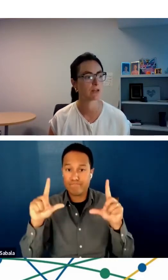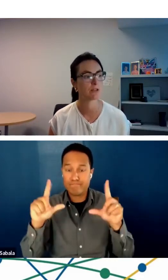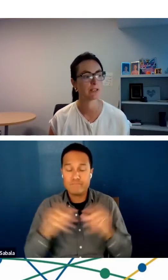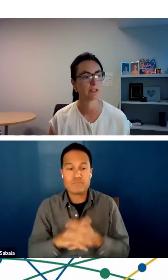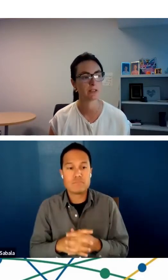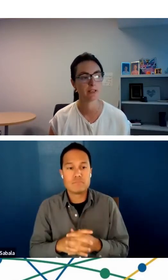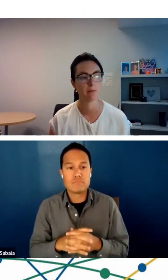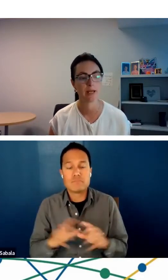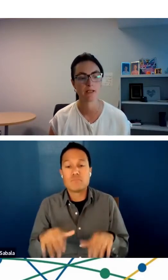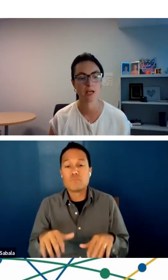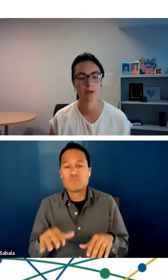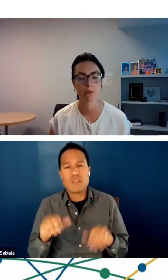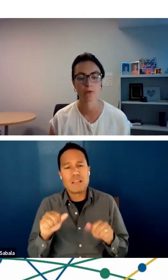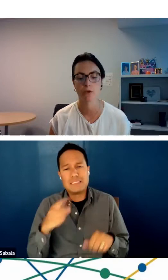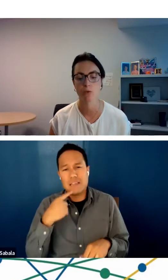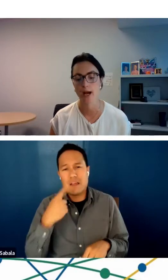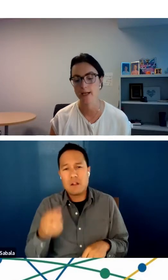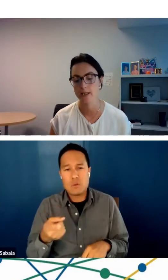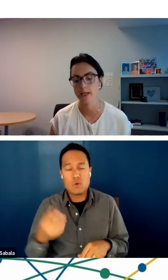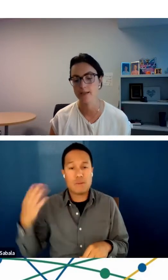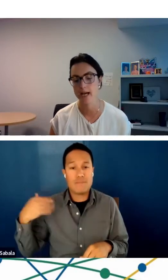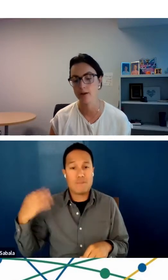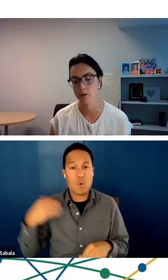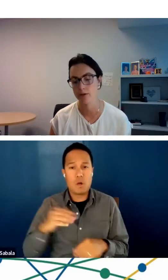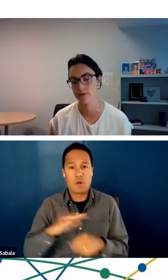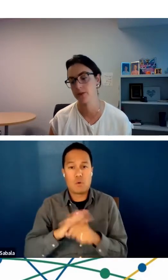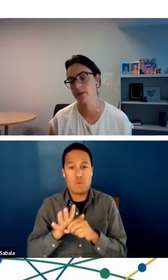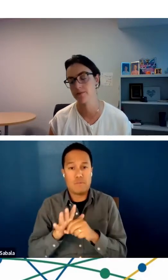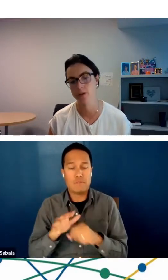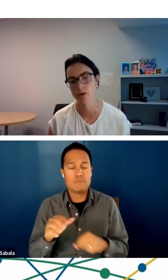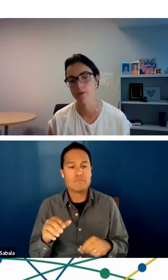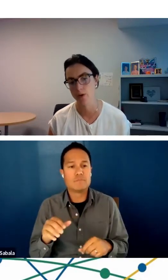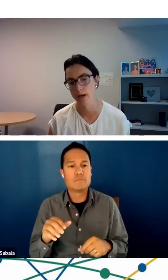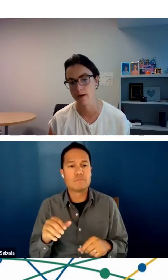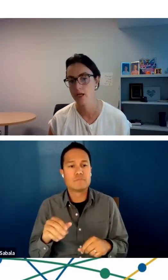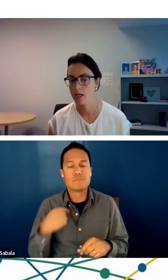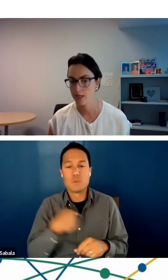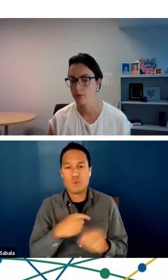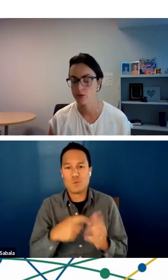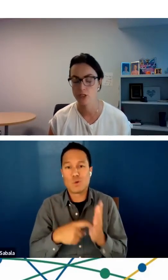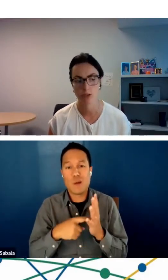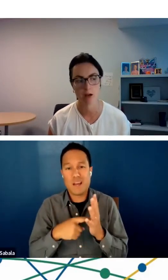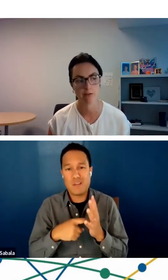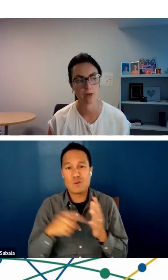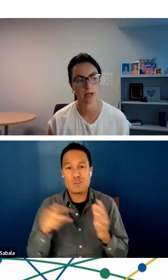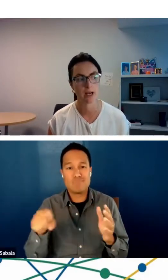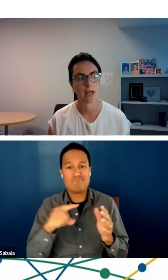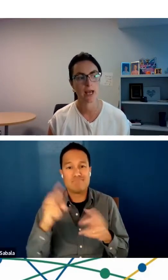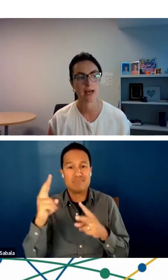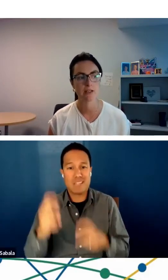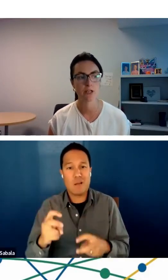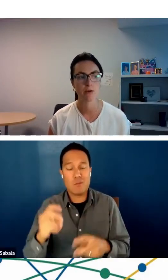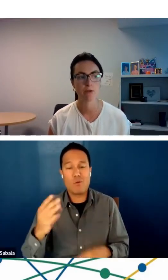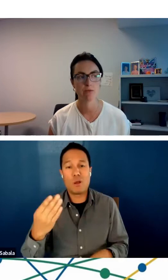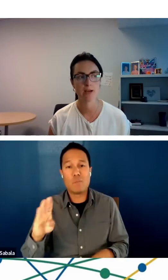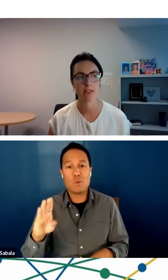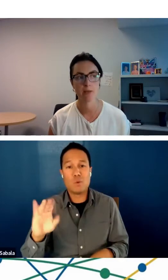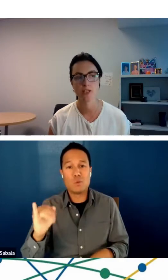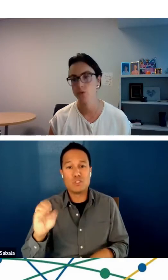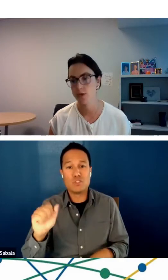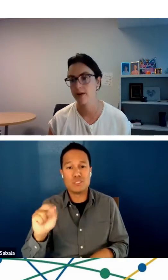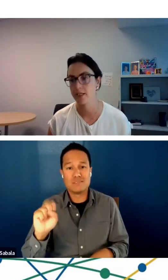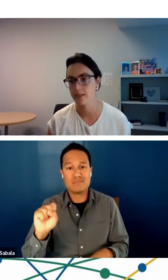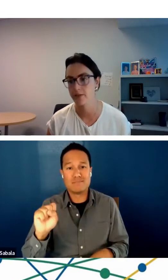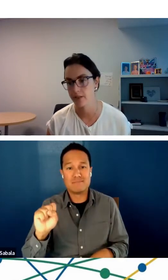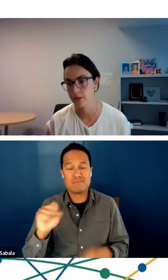tell you that earlier in the pandemic, we required a download of specific software, the BlueJean software. And we found